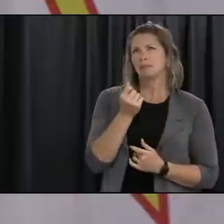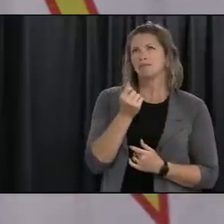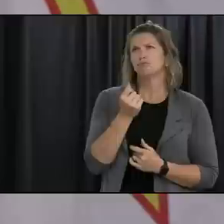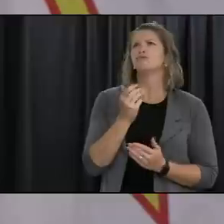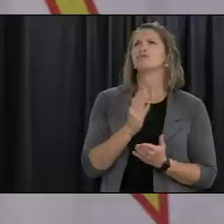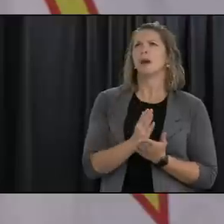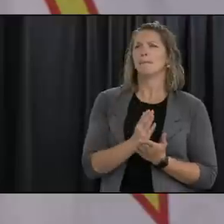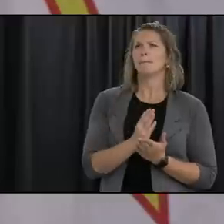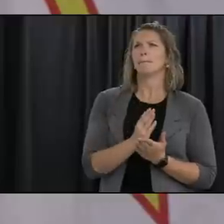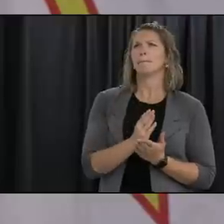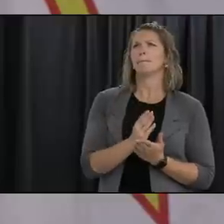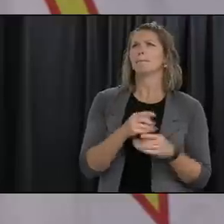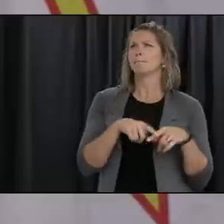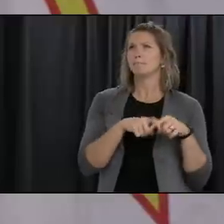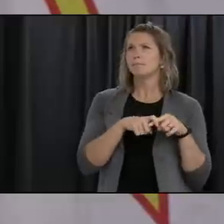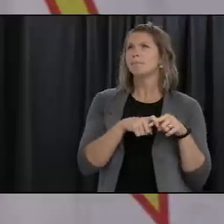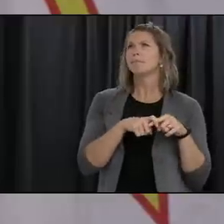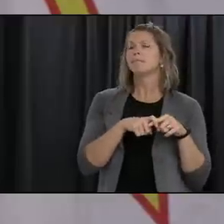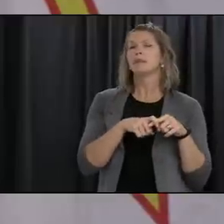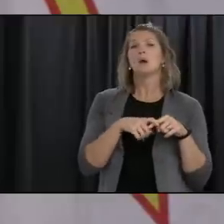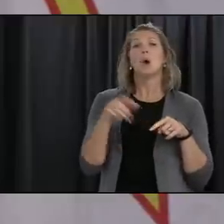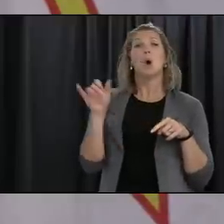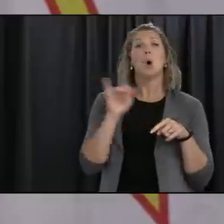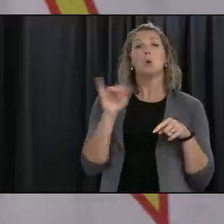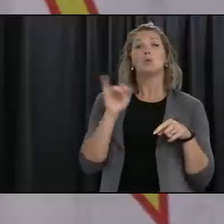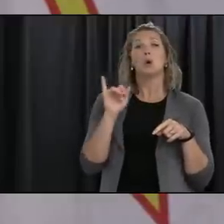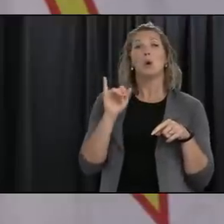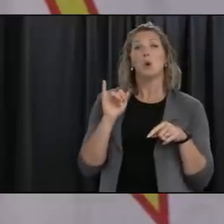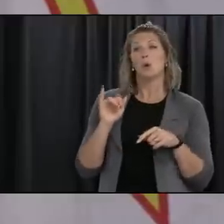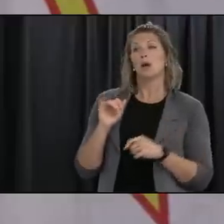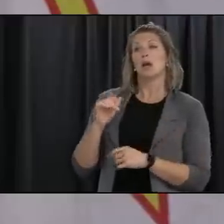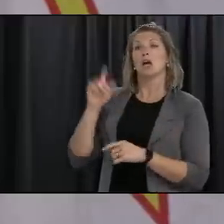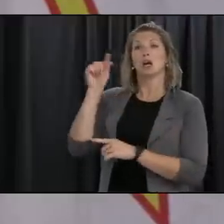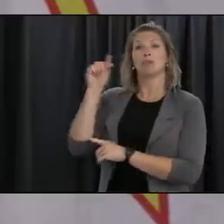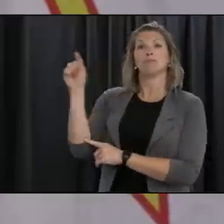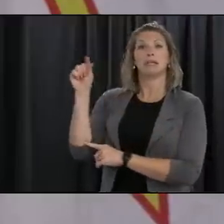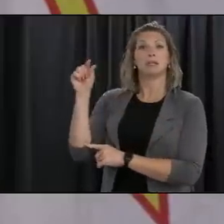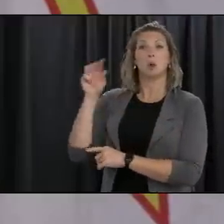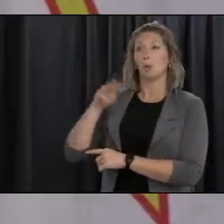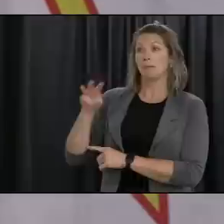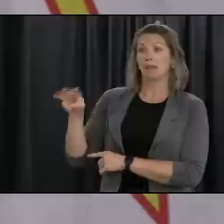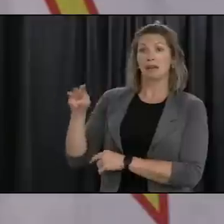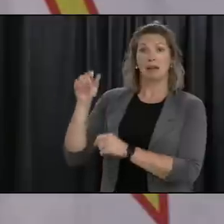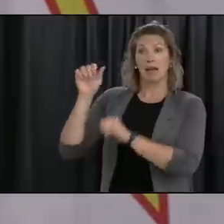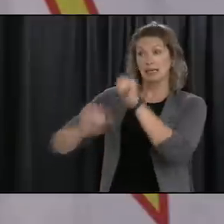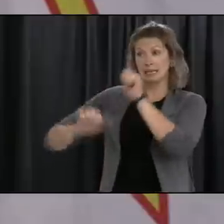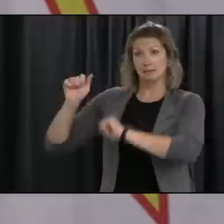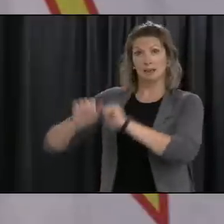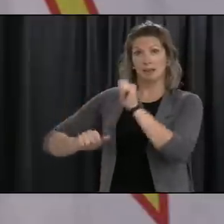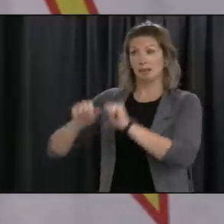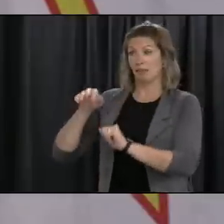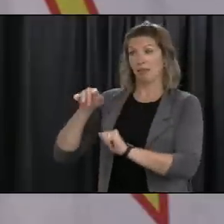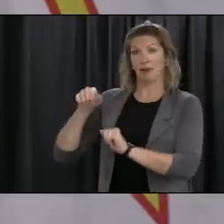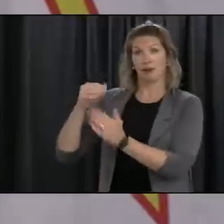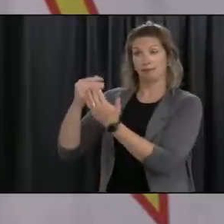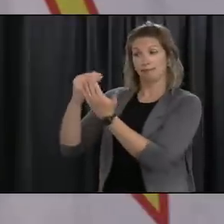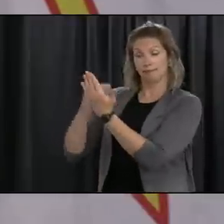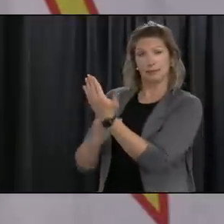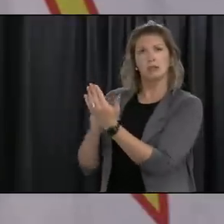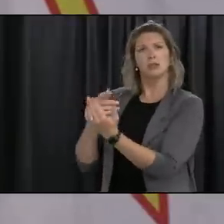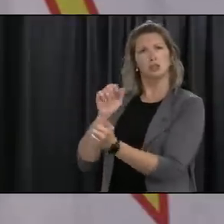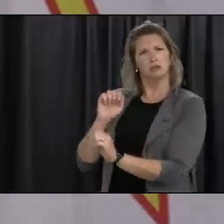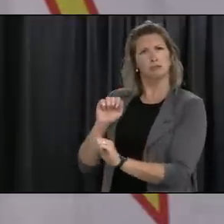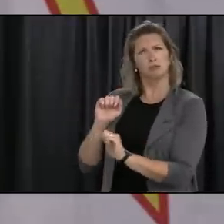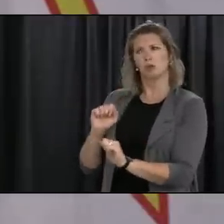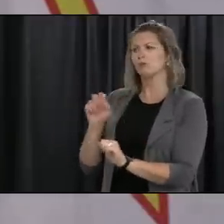on um the um algorithm that's on the government website and uh and if if then somebody had